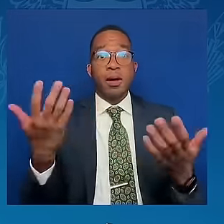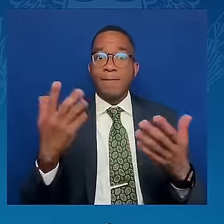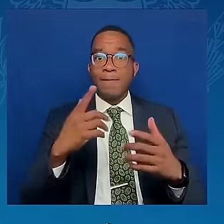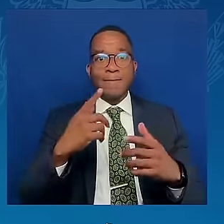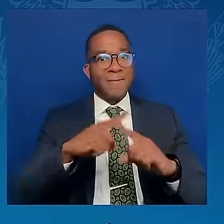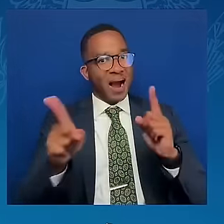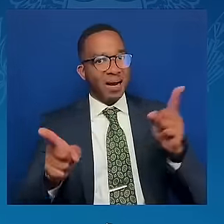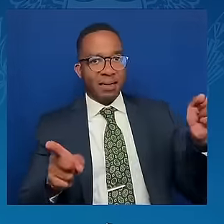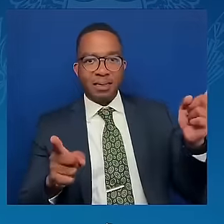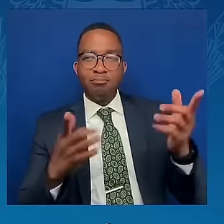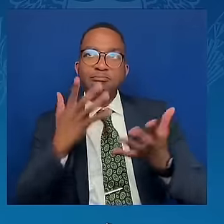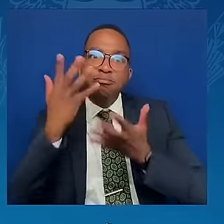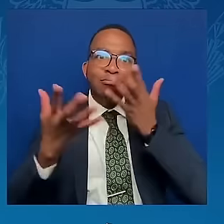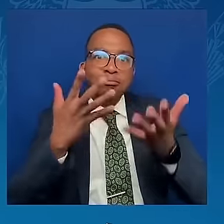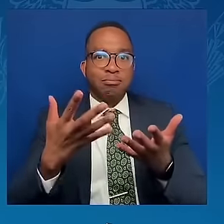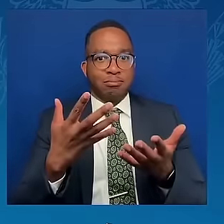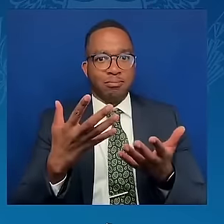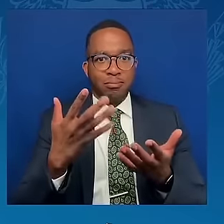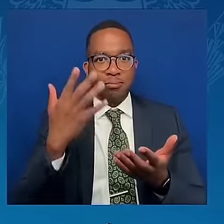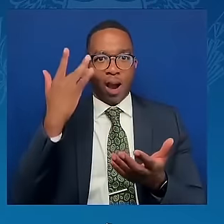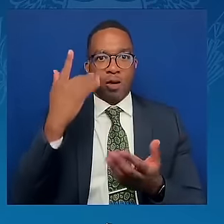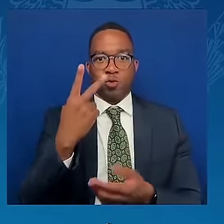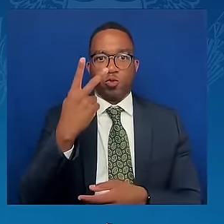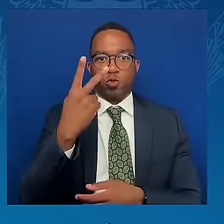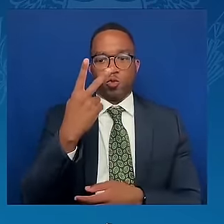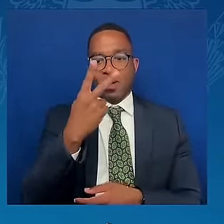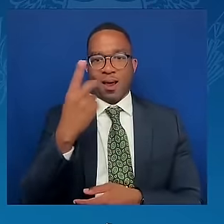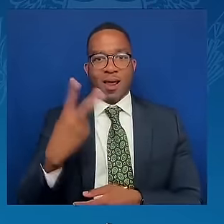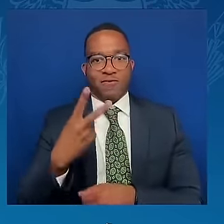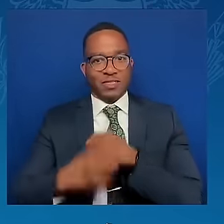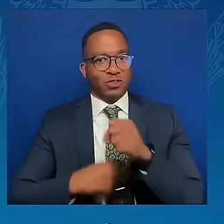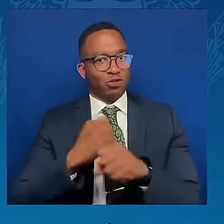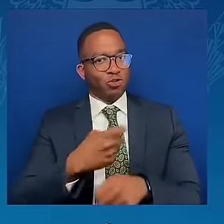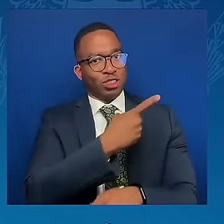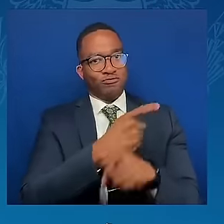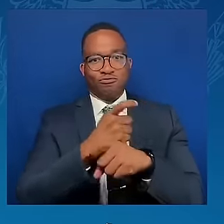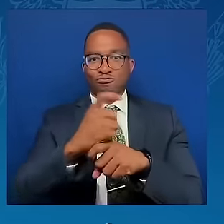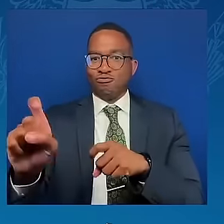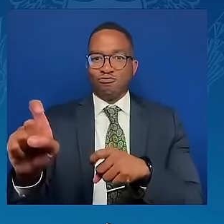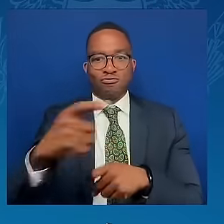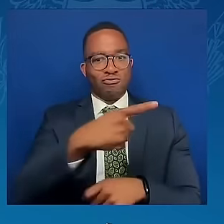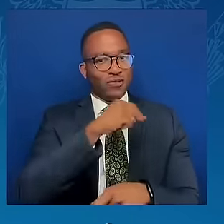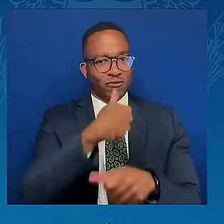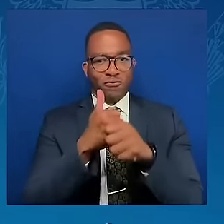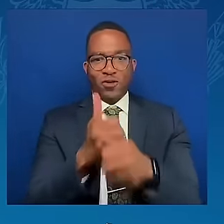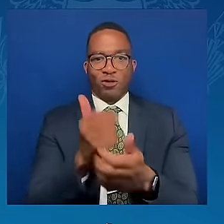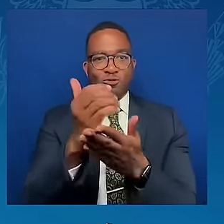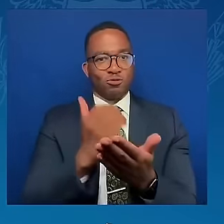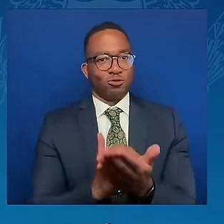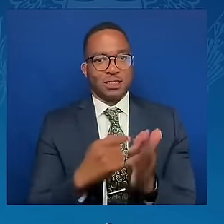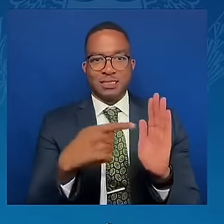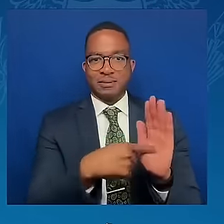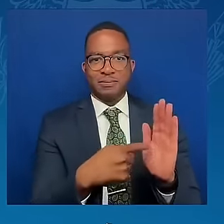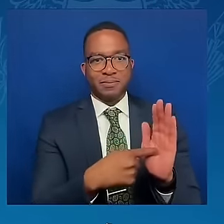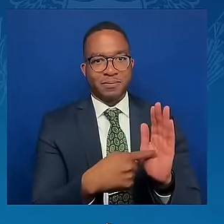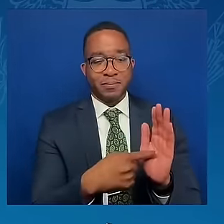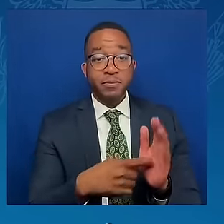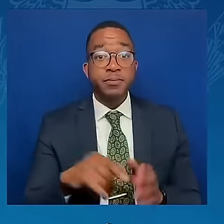tenets of that charter. If the world fails to respond when an aggressor invades its neighbor,